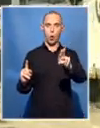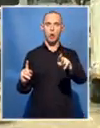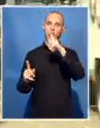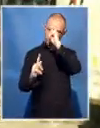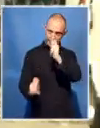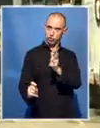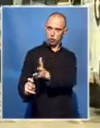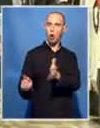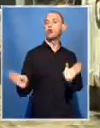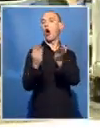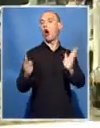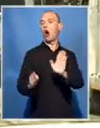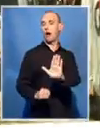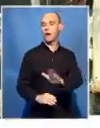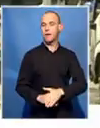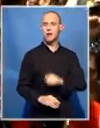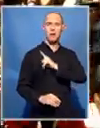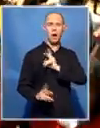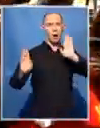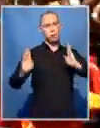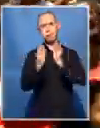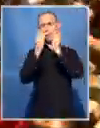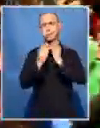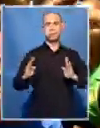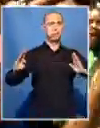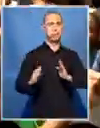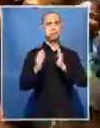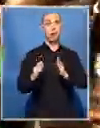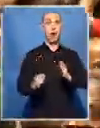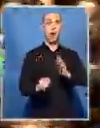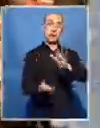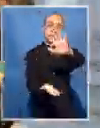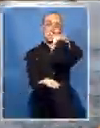The singing reaching a crescendo as buses streamed into the capital.